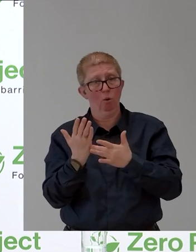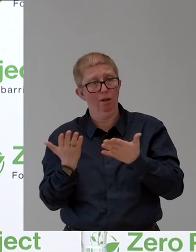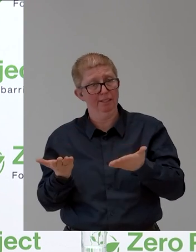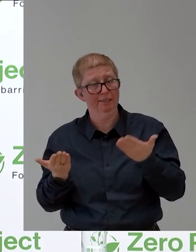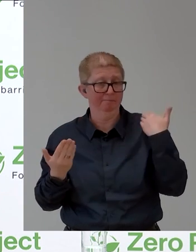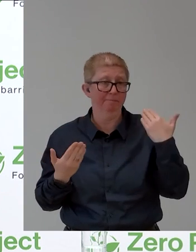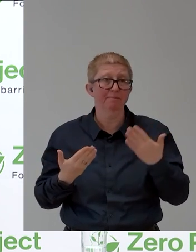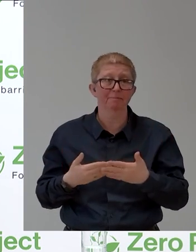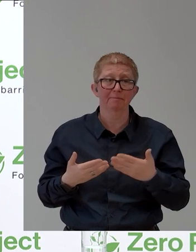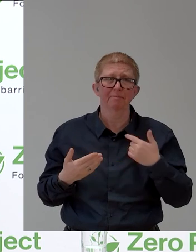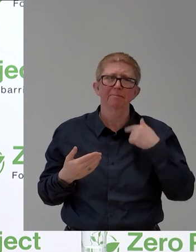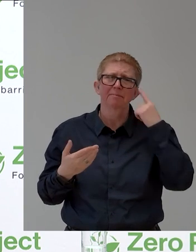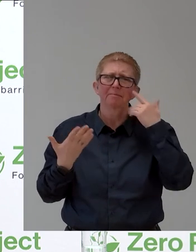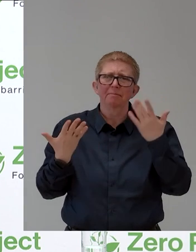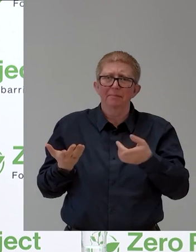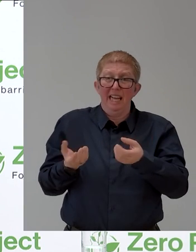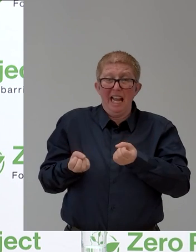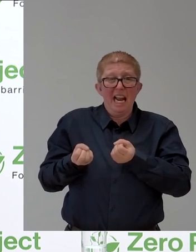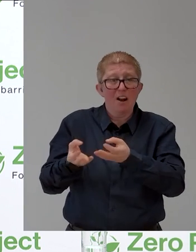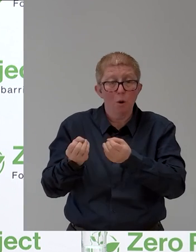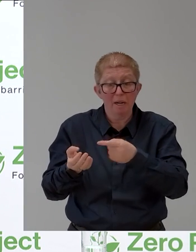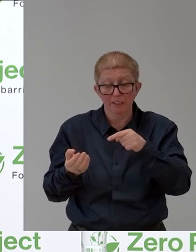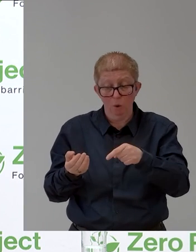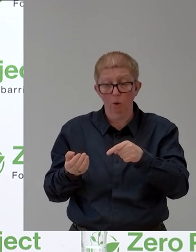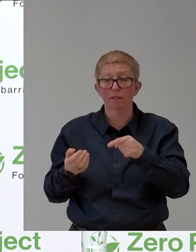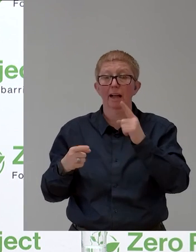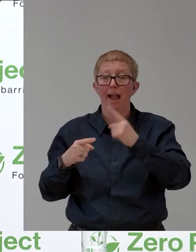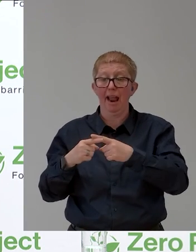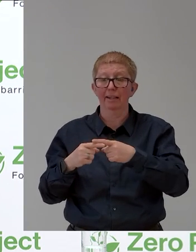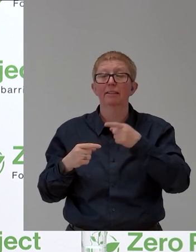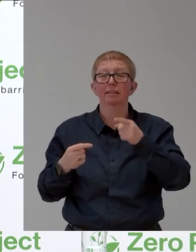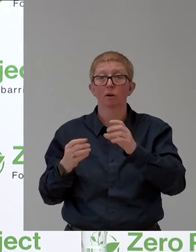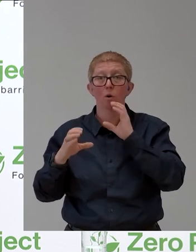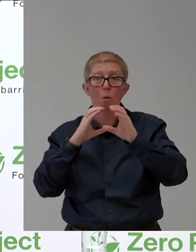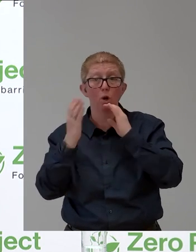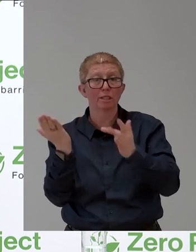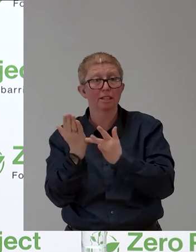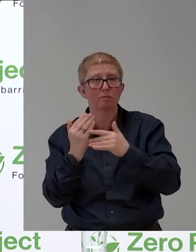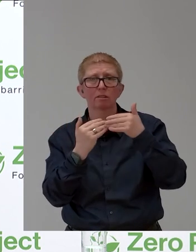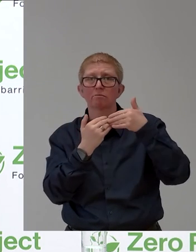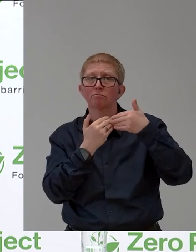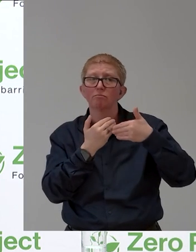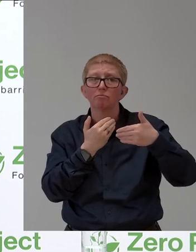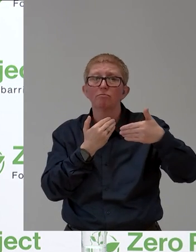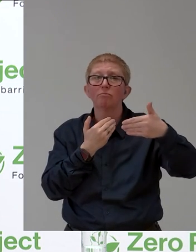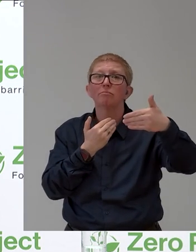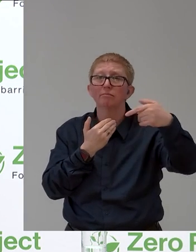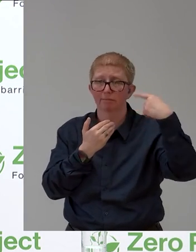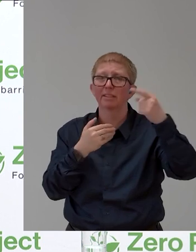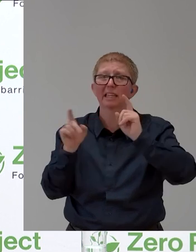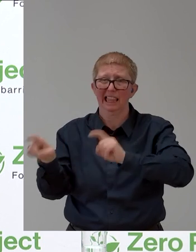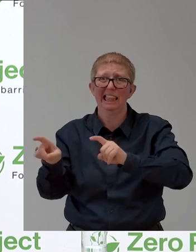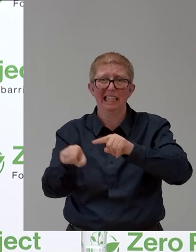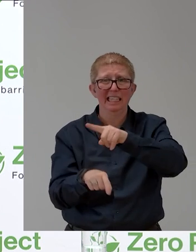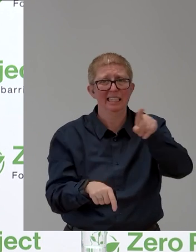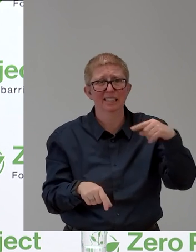and communication technology is here to stay, and we at Zero Project are keen to get your ideas, to get your prototypes, your new ideas